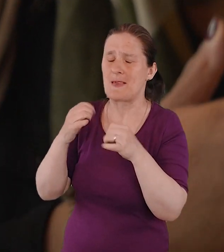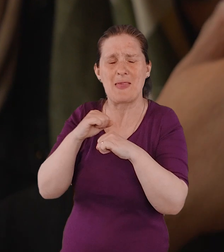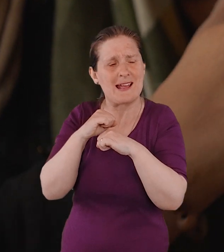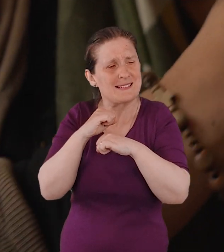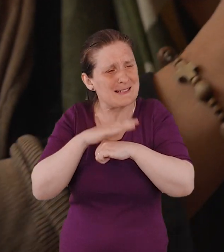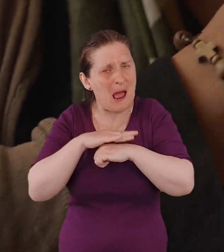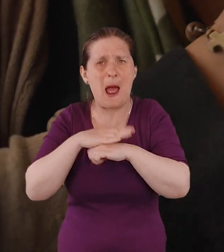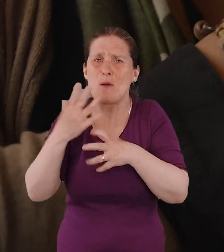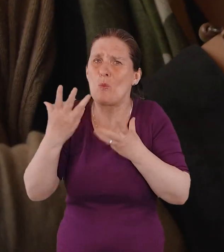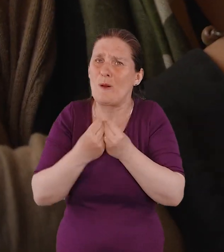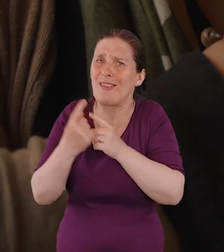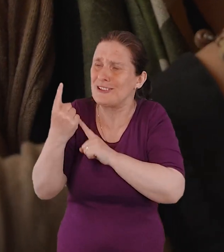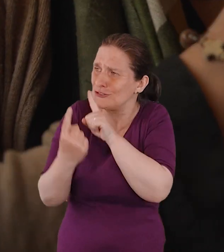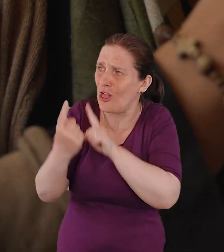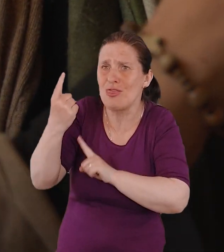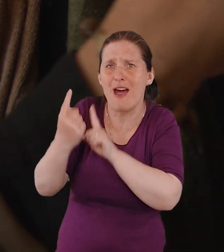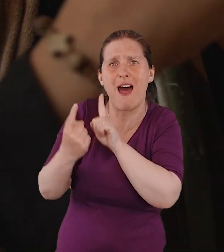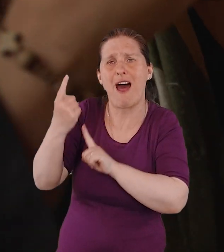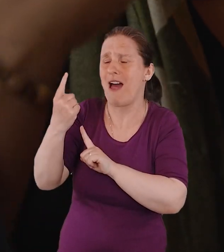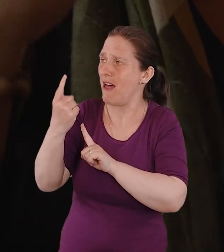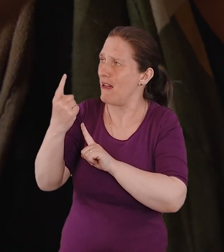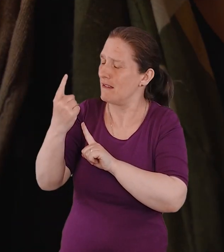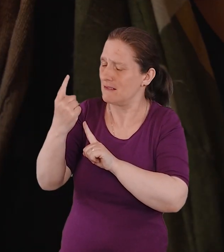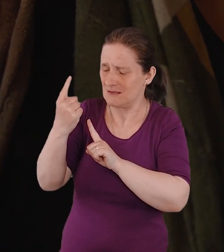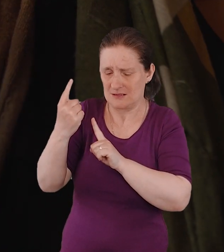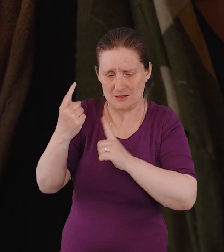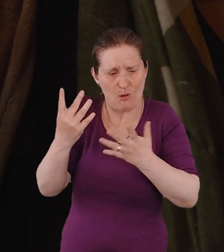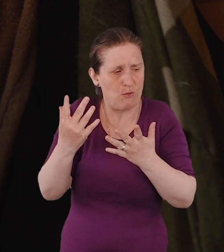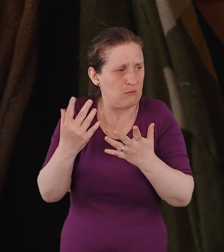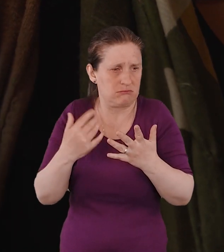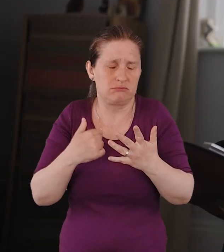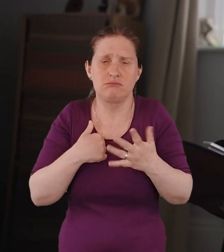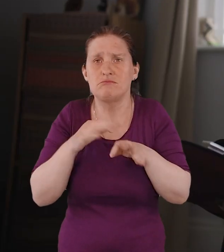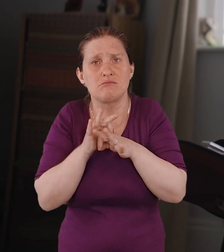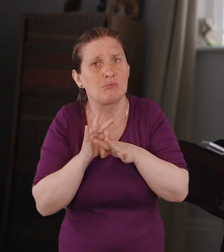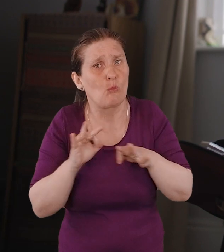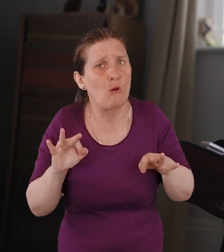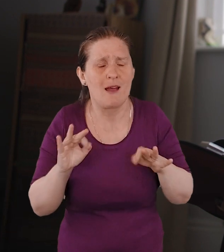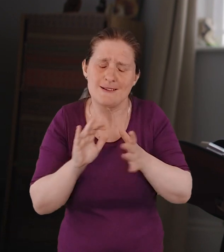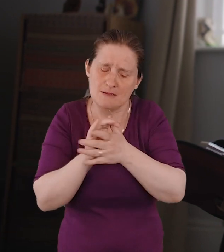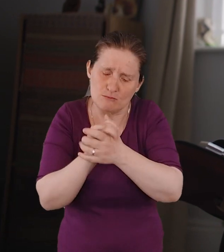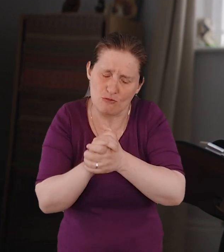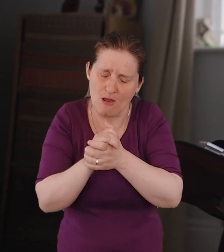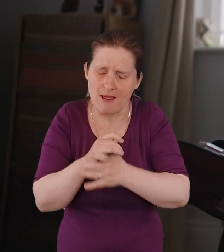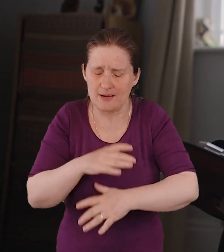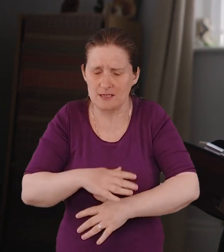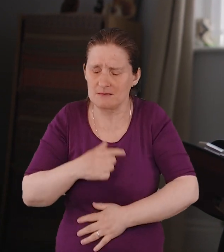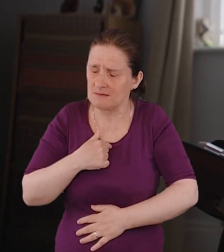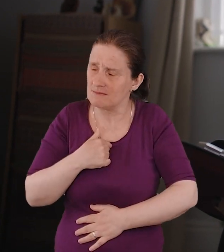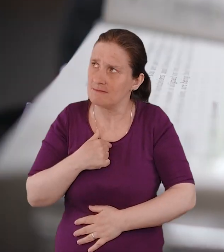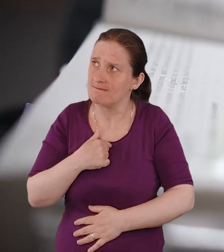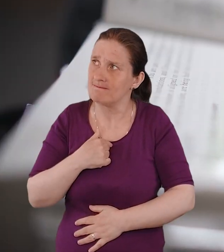that you have with one another. And so in my times of prayer, when I'm quiet, when I'm quiet, when I'm listening,